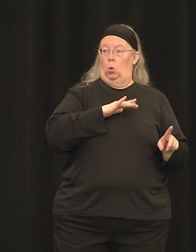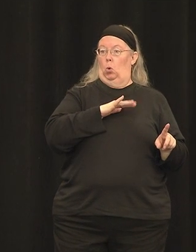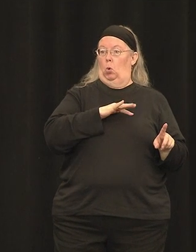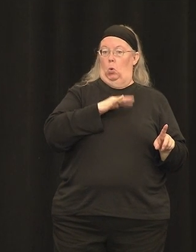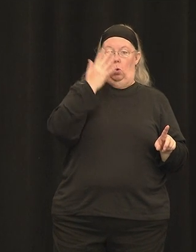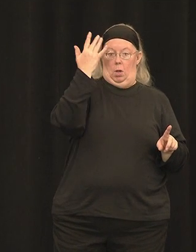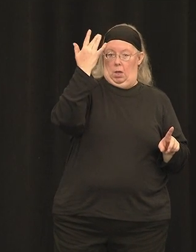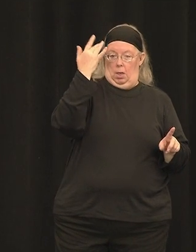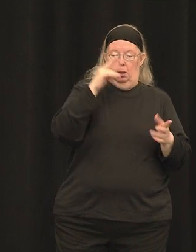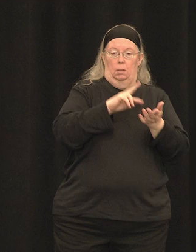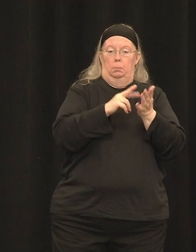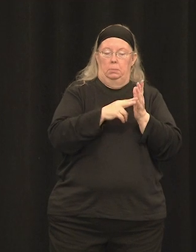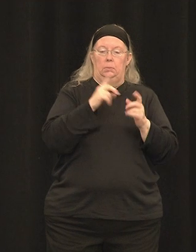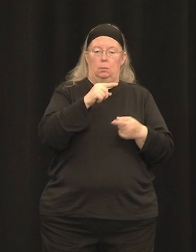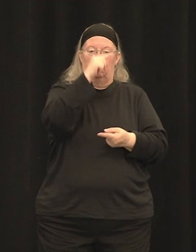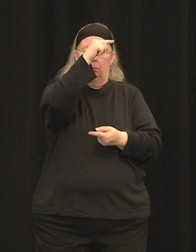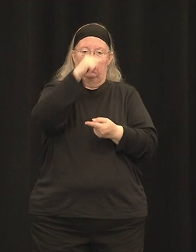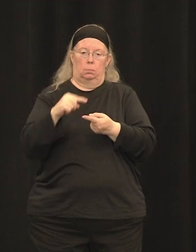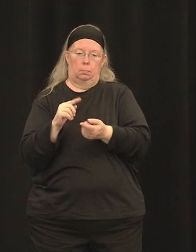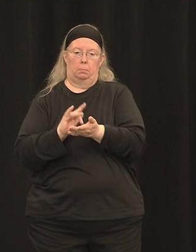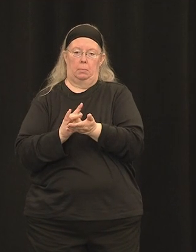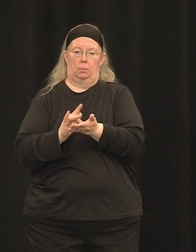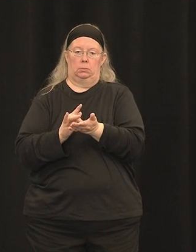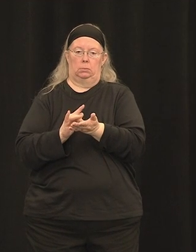But these dual vectors appear to be very efficient.